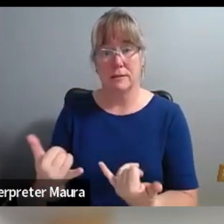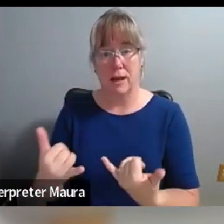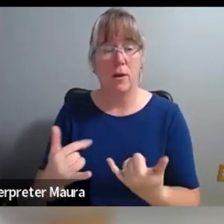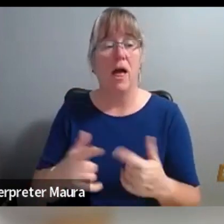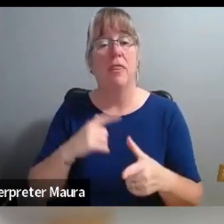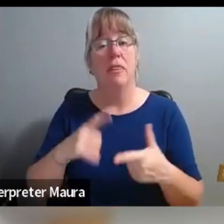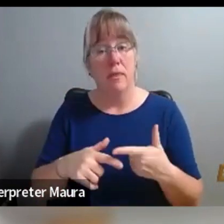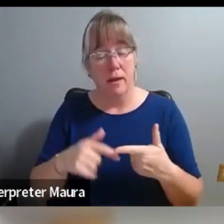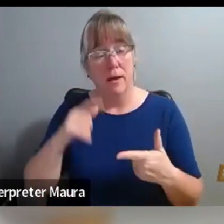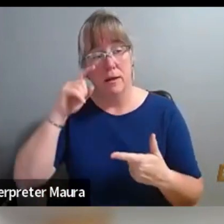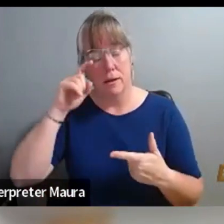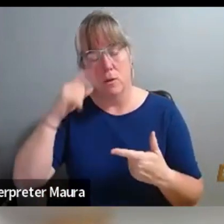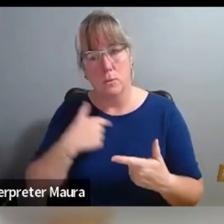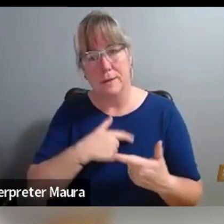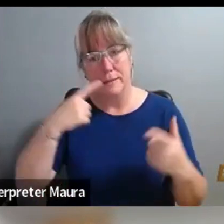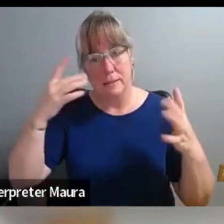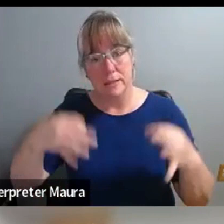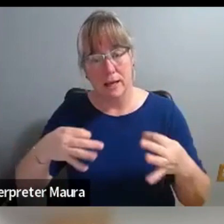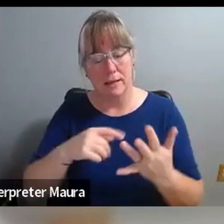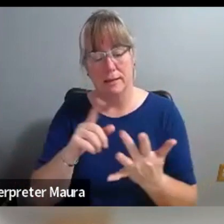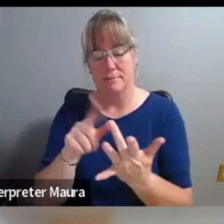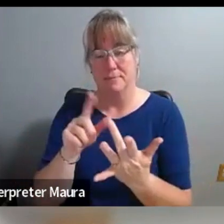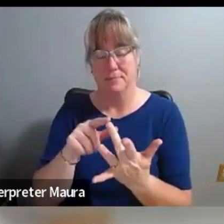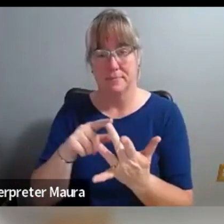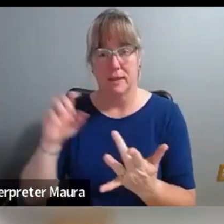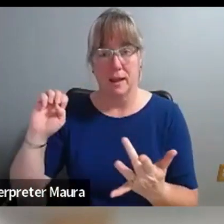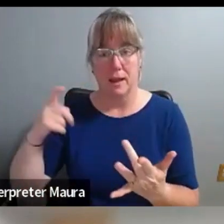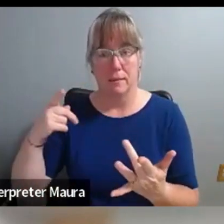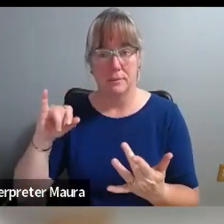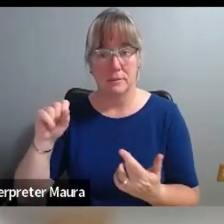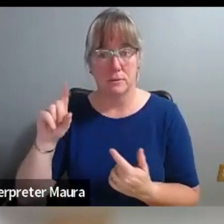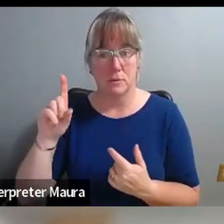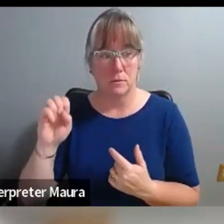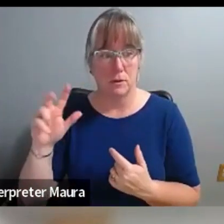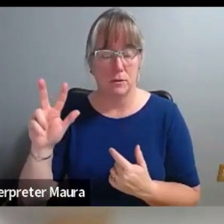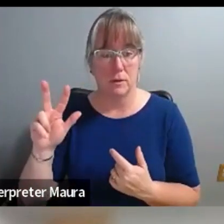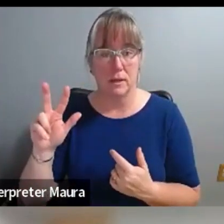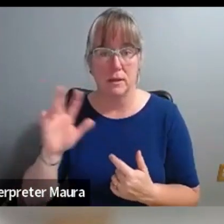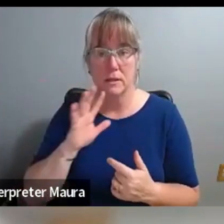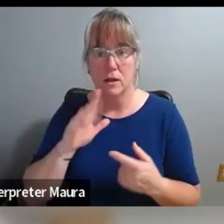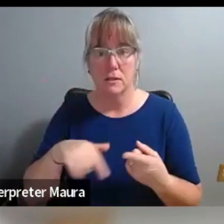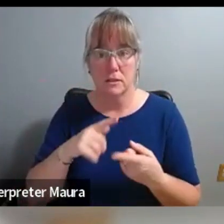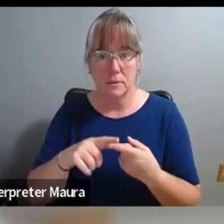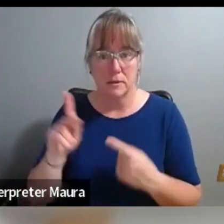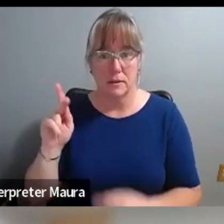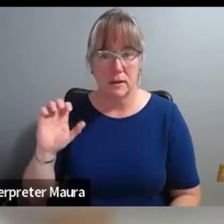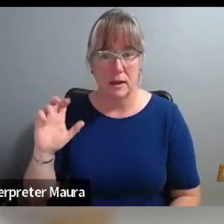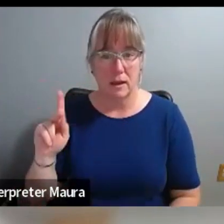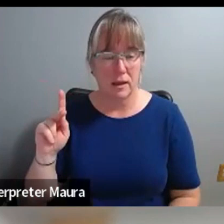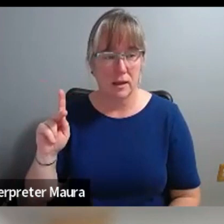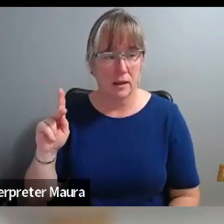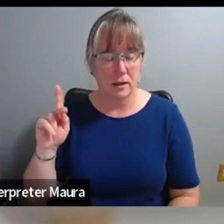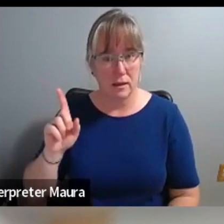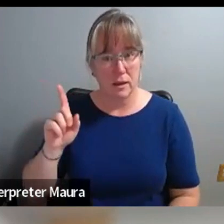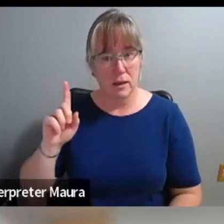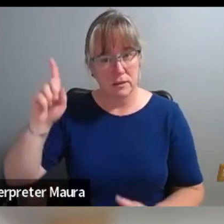decided that we were going to do episode three that spoke to the Keck reliefs, which are on the upper exterior